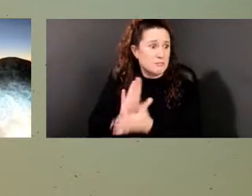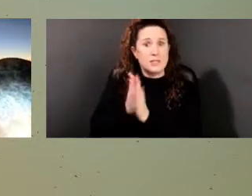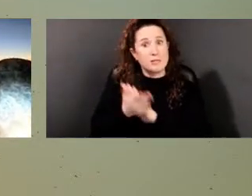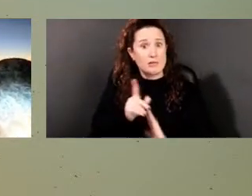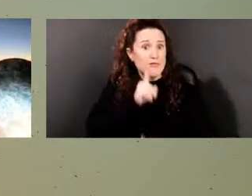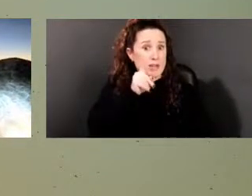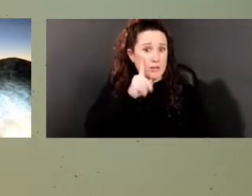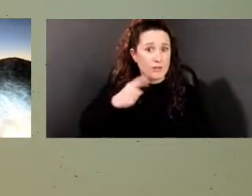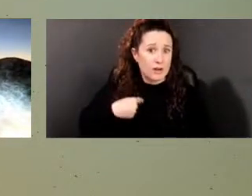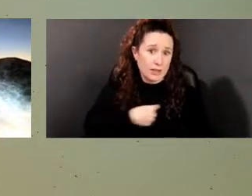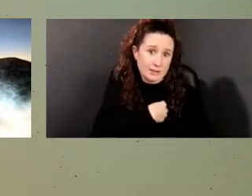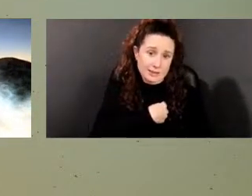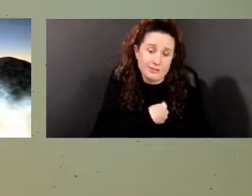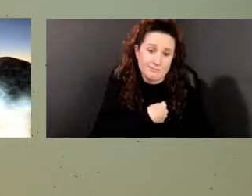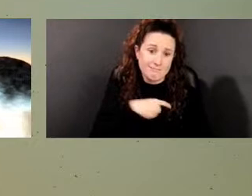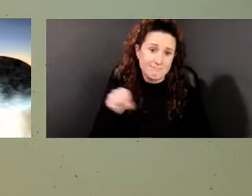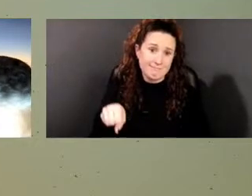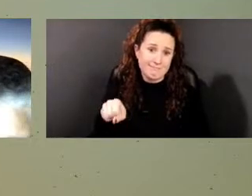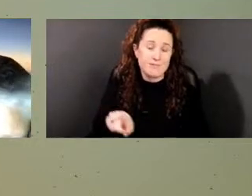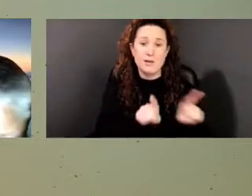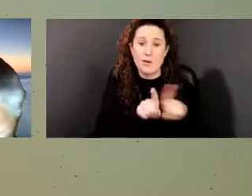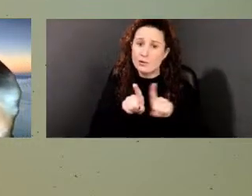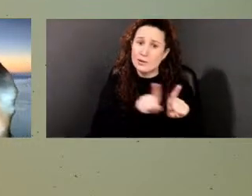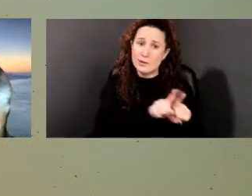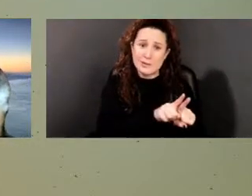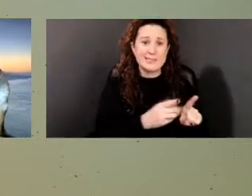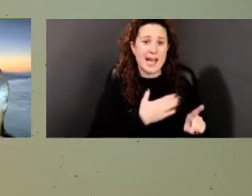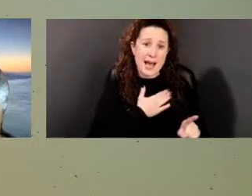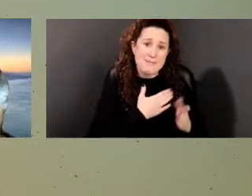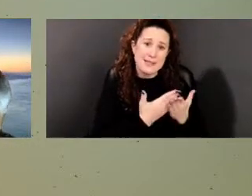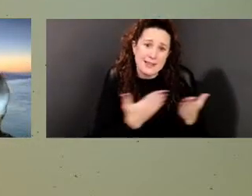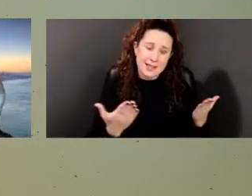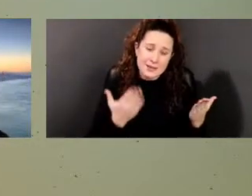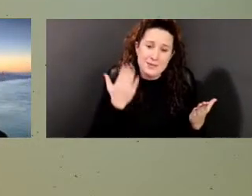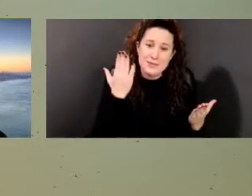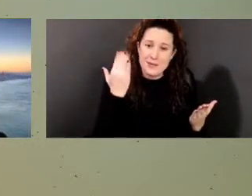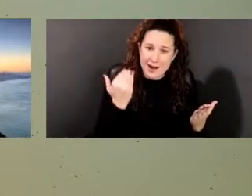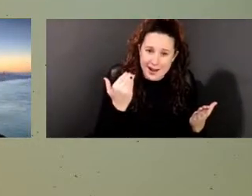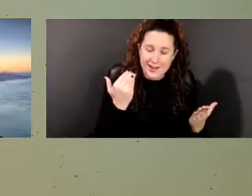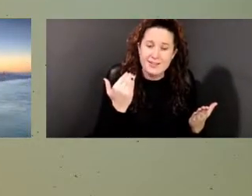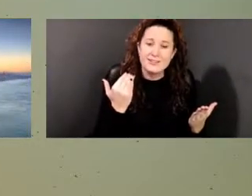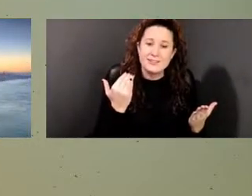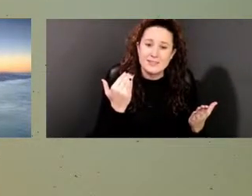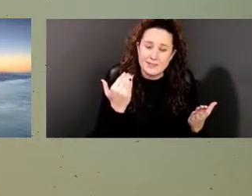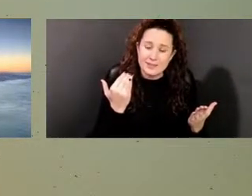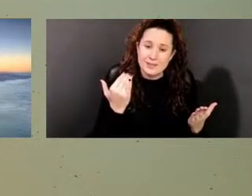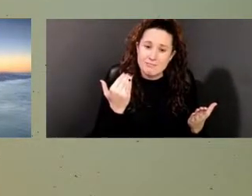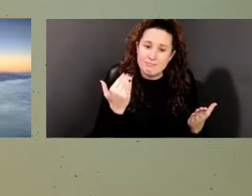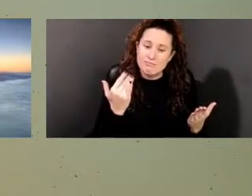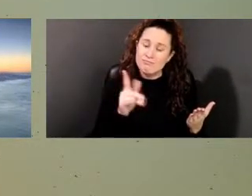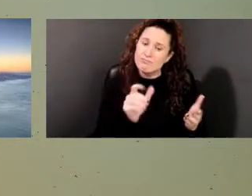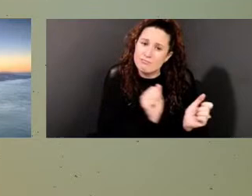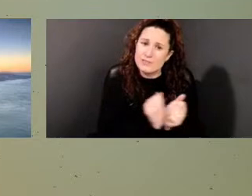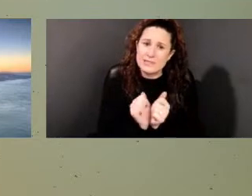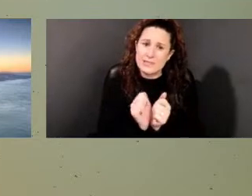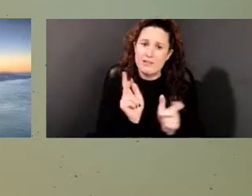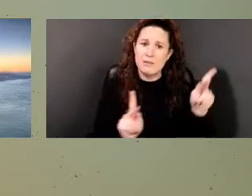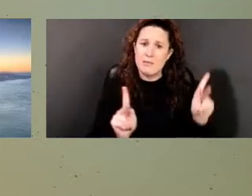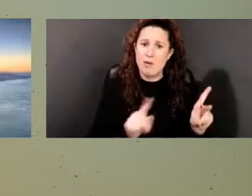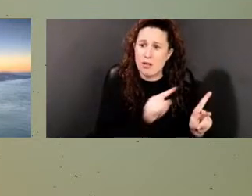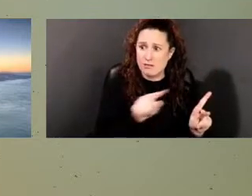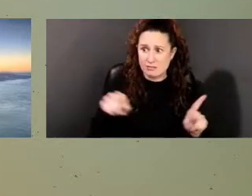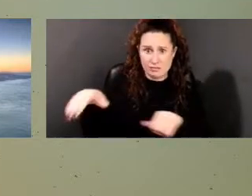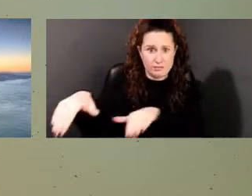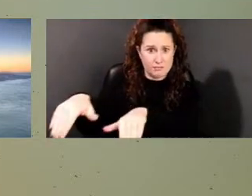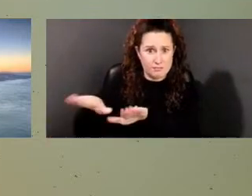is a happy thing in a discovery of these enslaved folks buried there